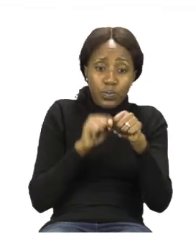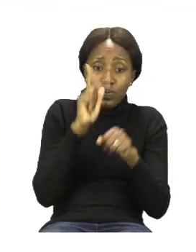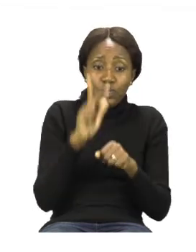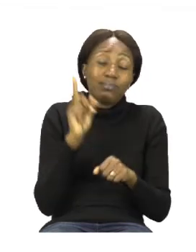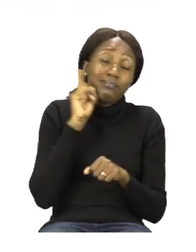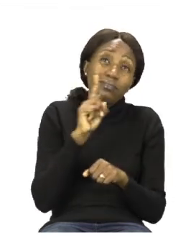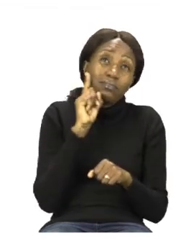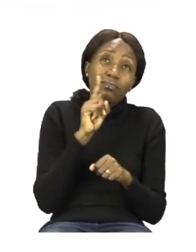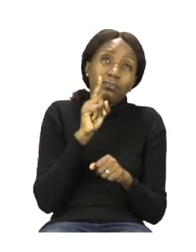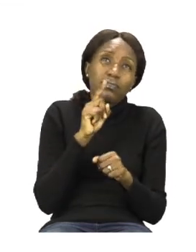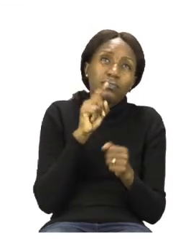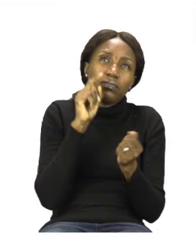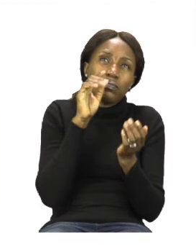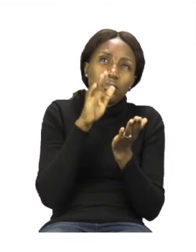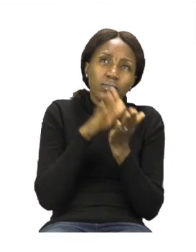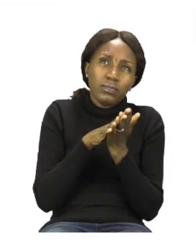Shopkeeper. Let's go.